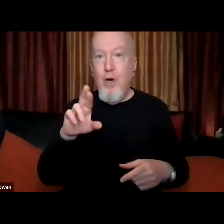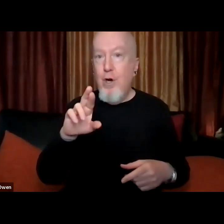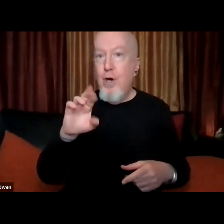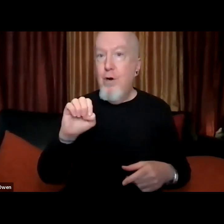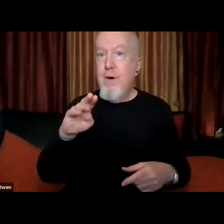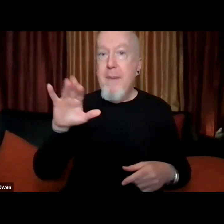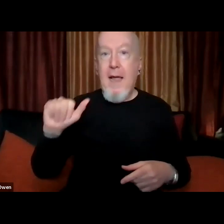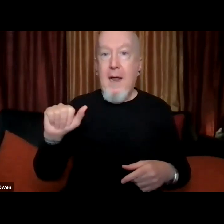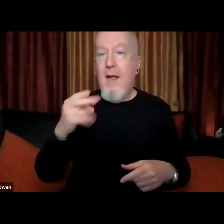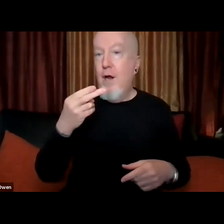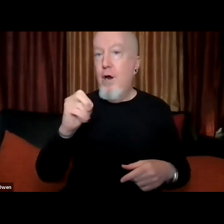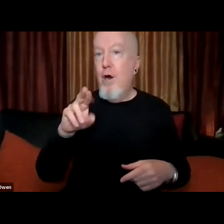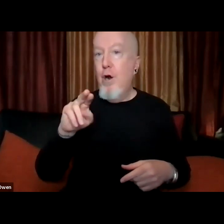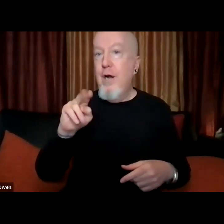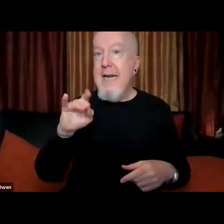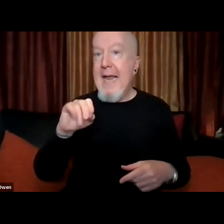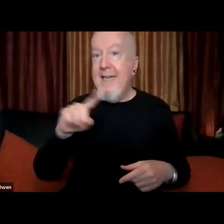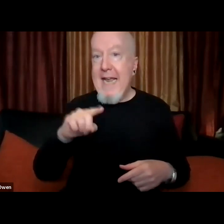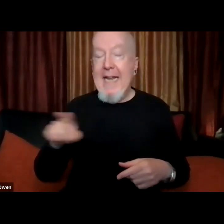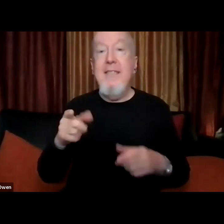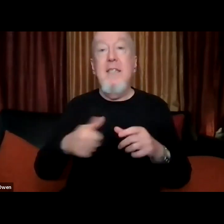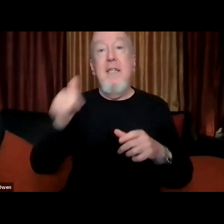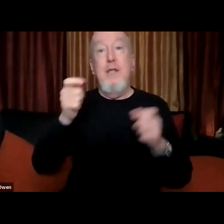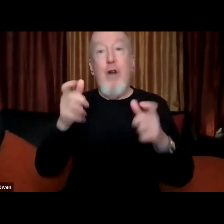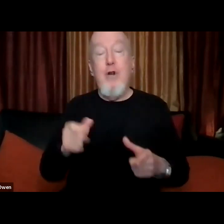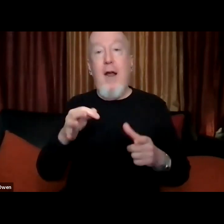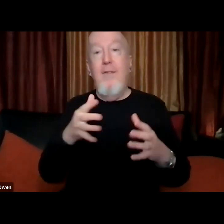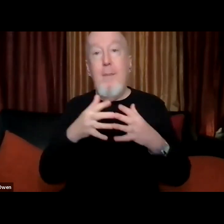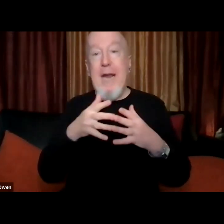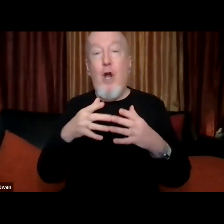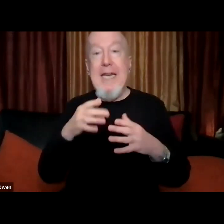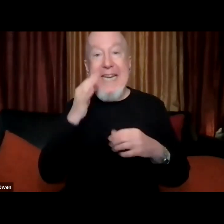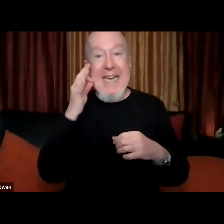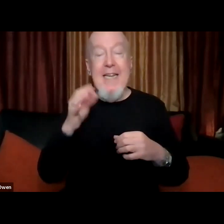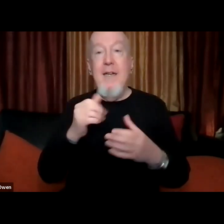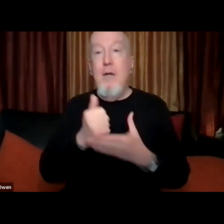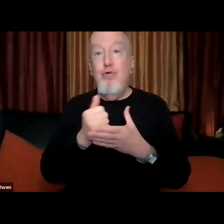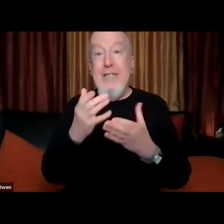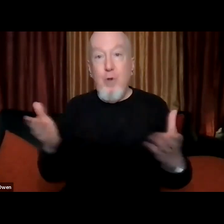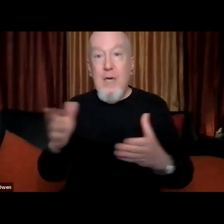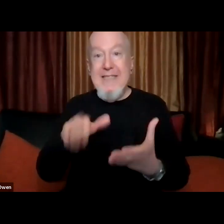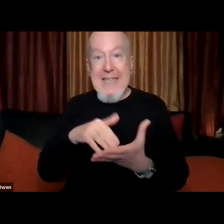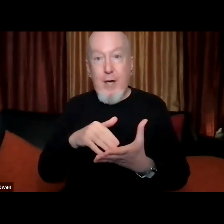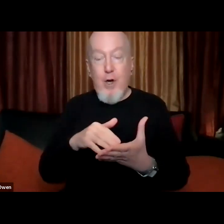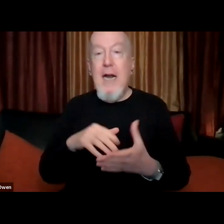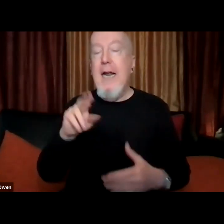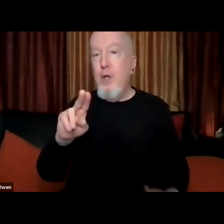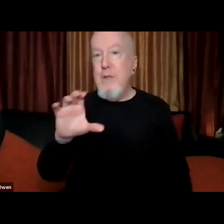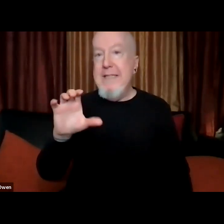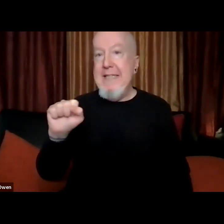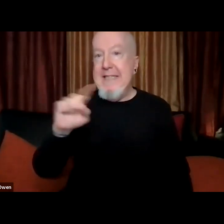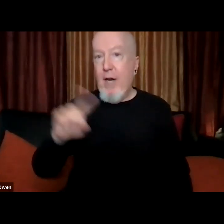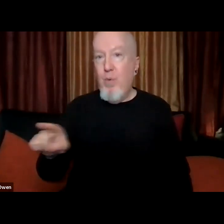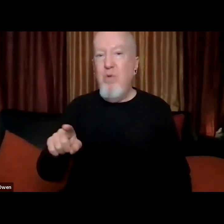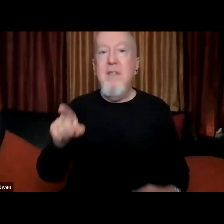hernandez director of the american indian resource center at uc santa cruz who is the